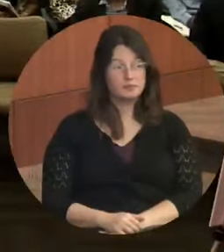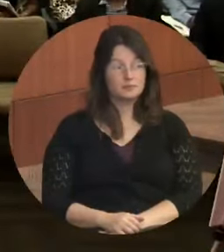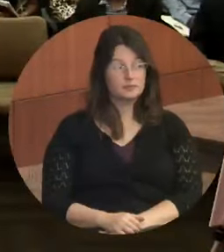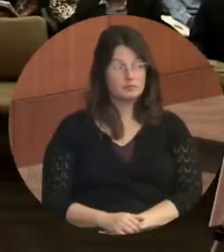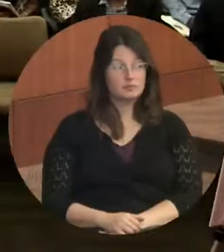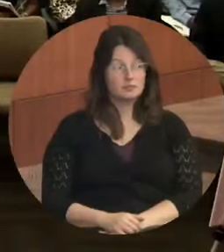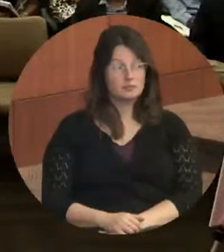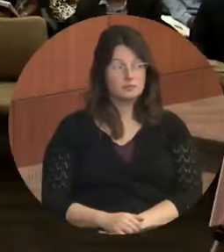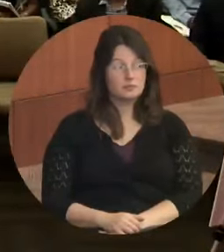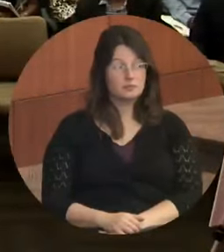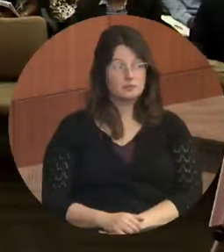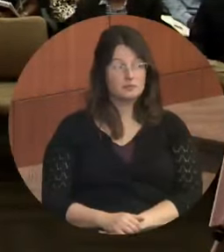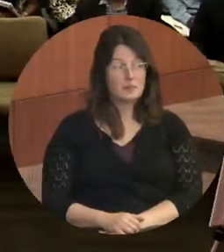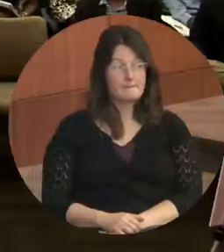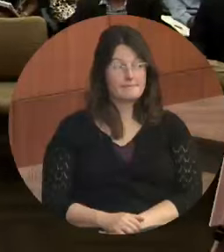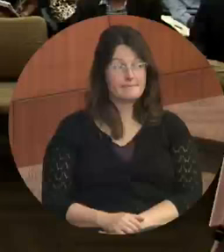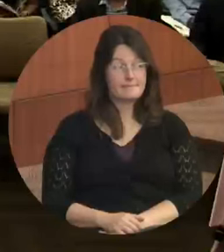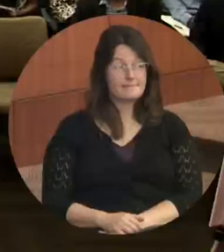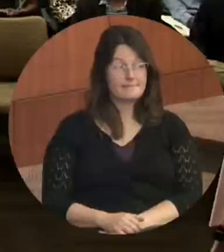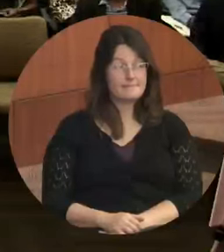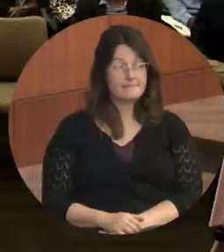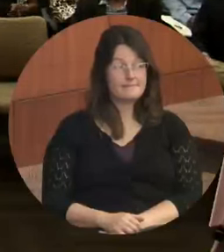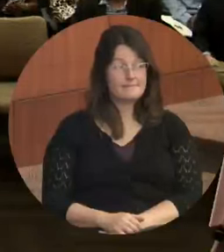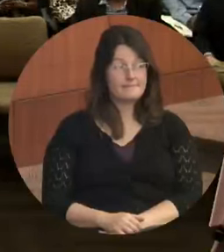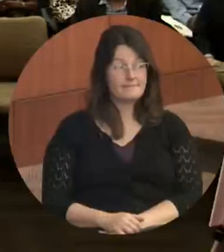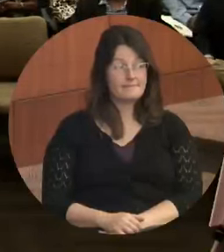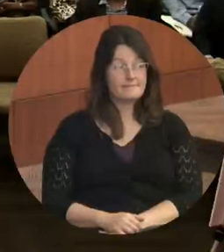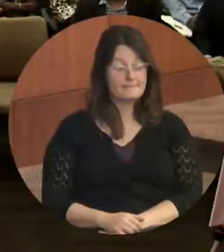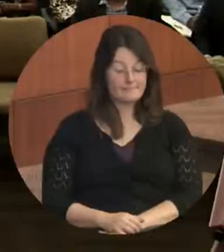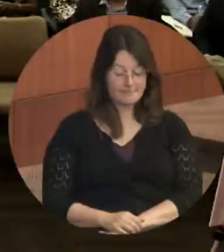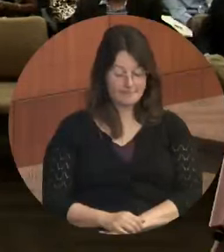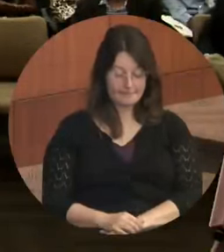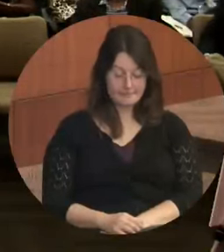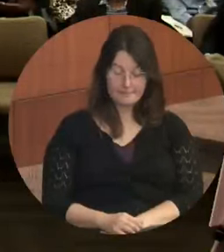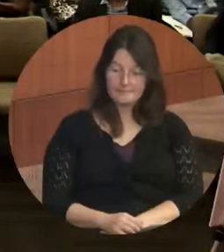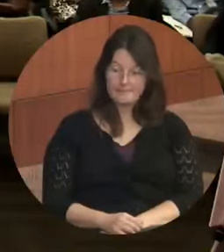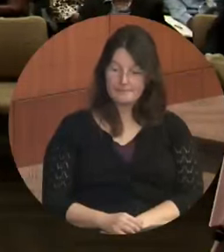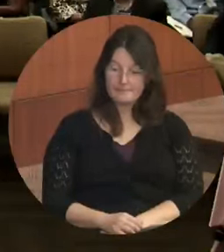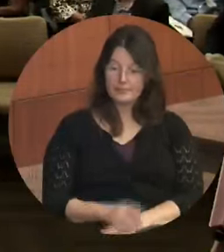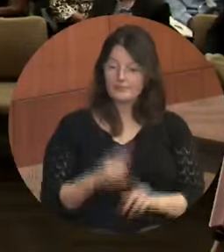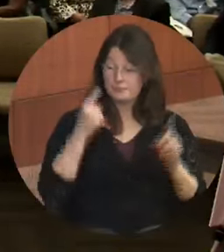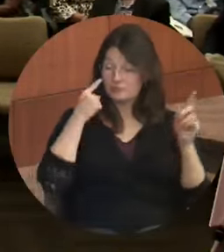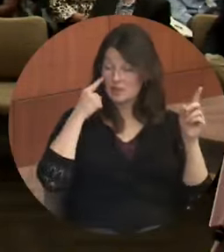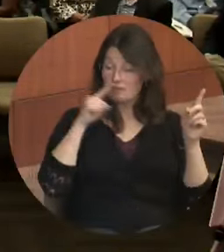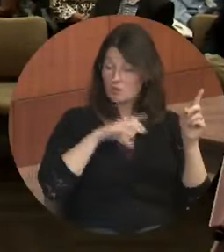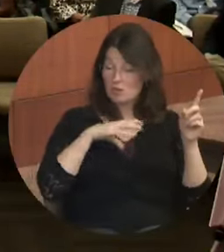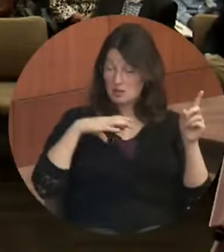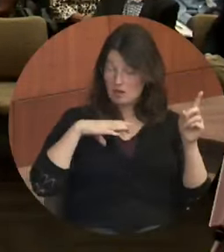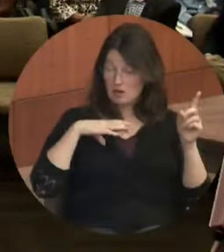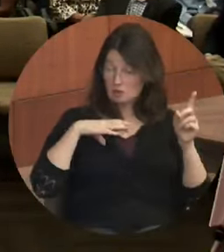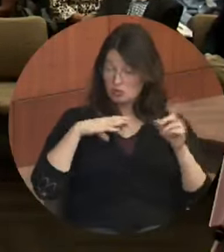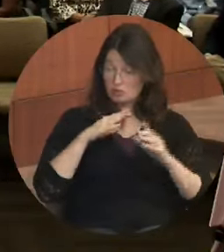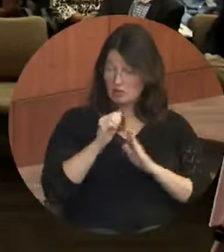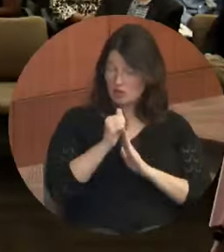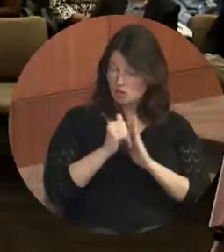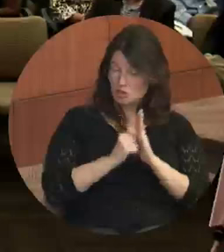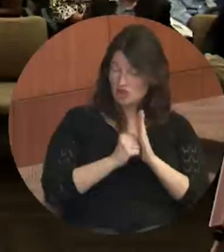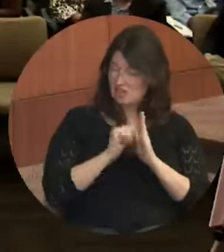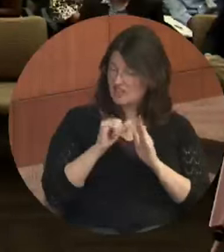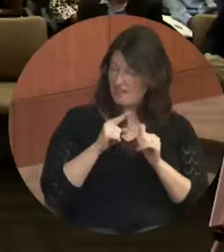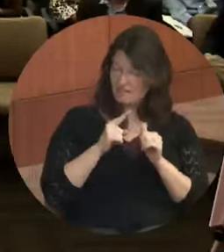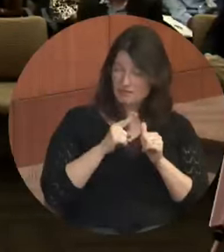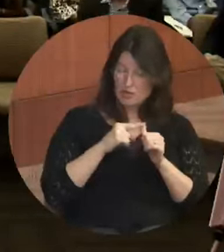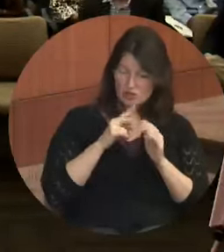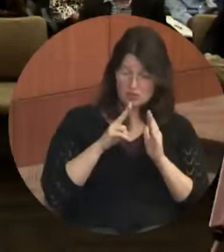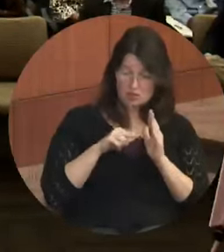Anything else? Yes, Sarah. On the council agenda, will that be first read, second